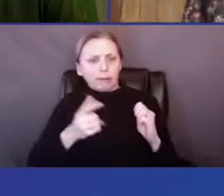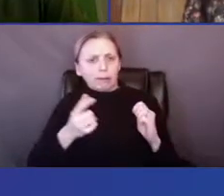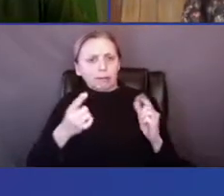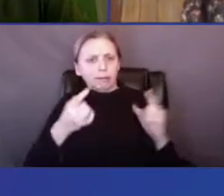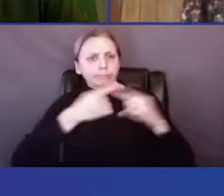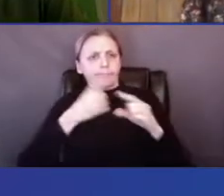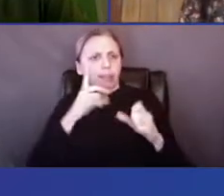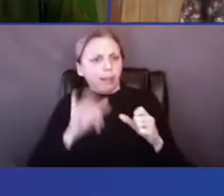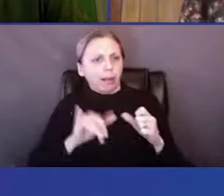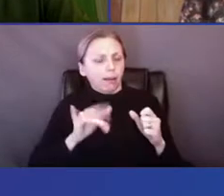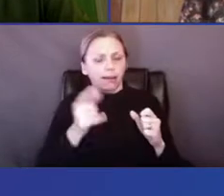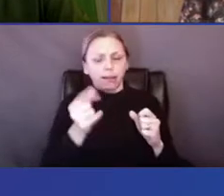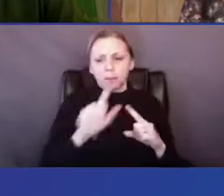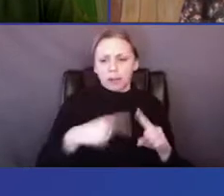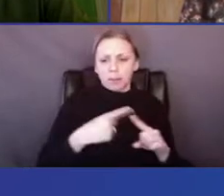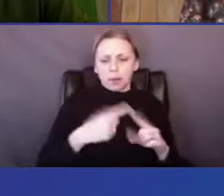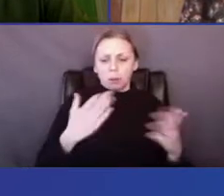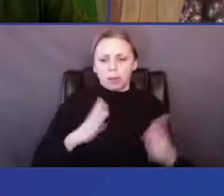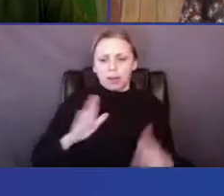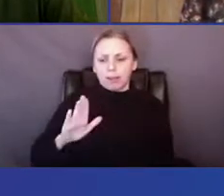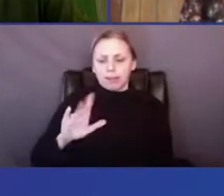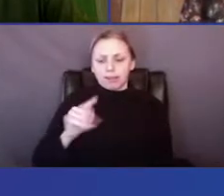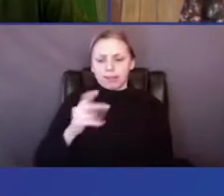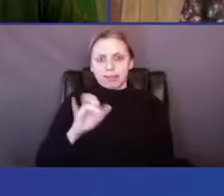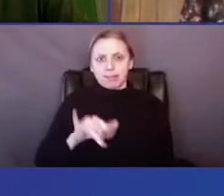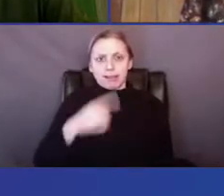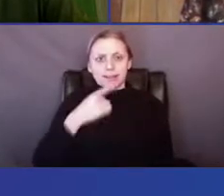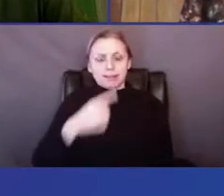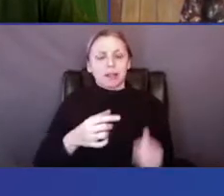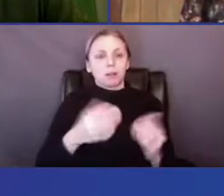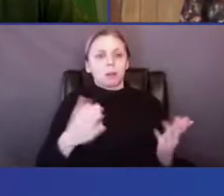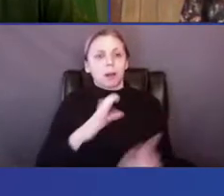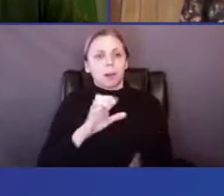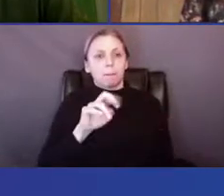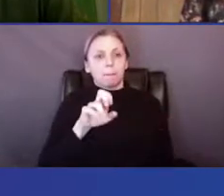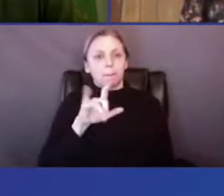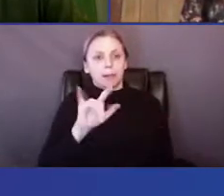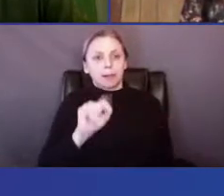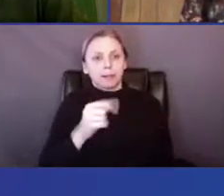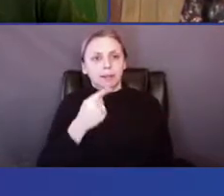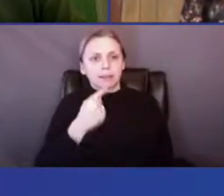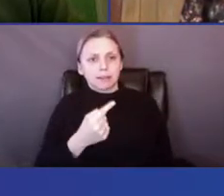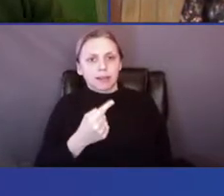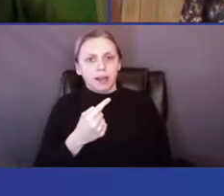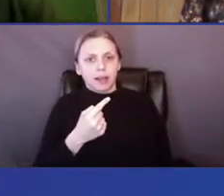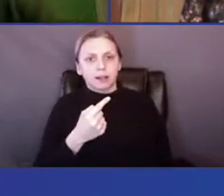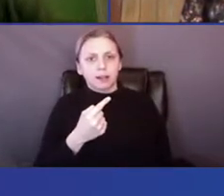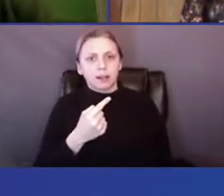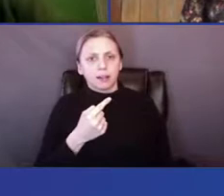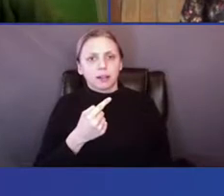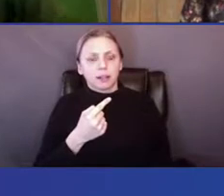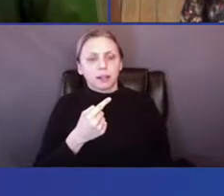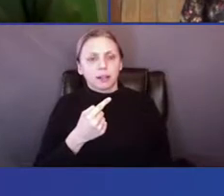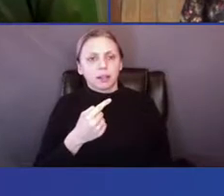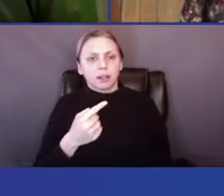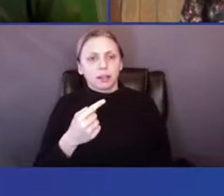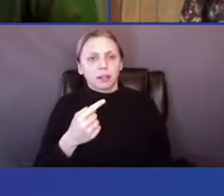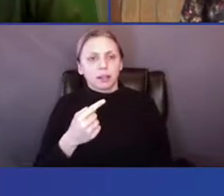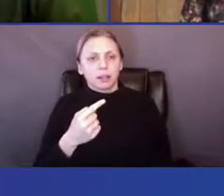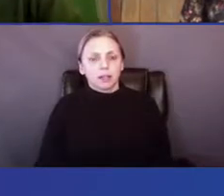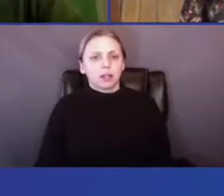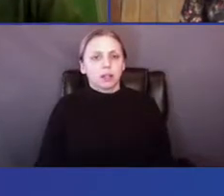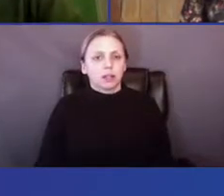what they said, uh, what Benedict said in that it's, it,